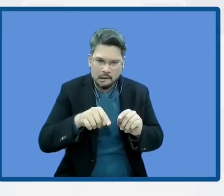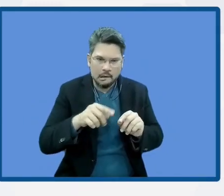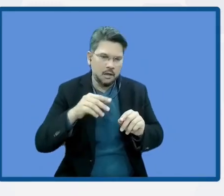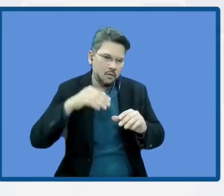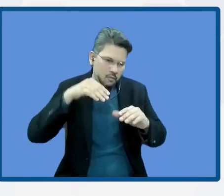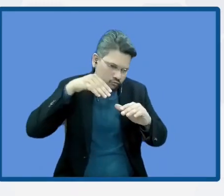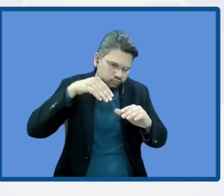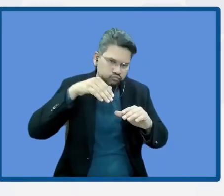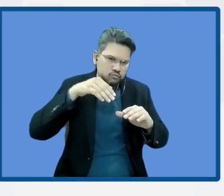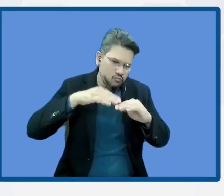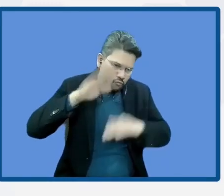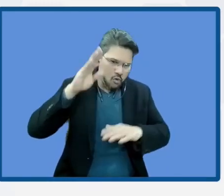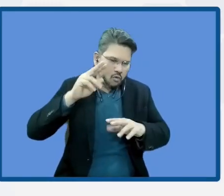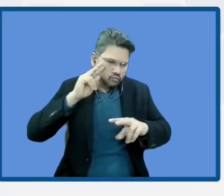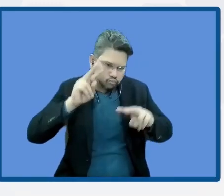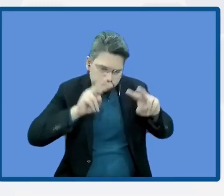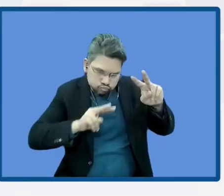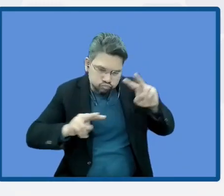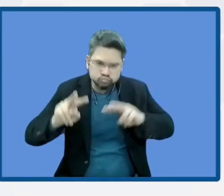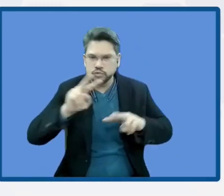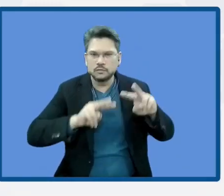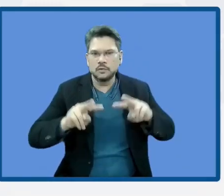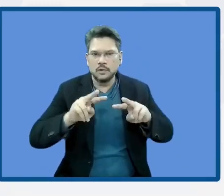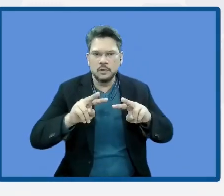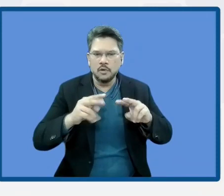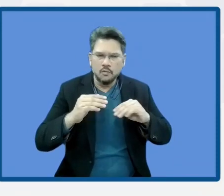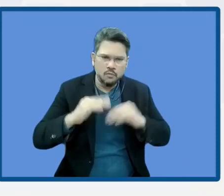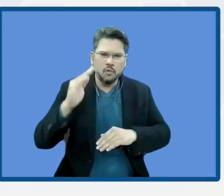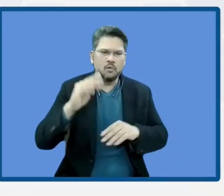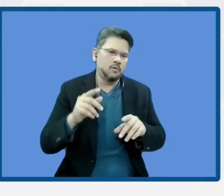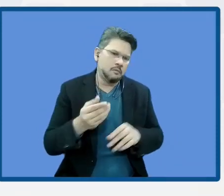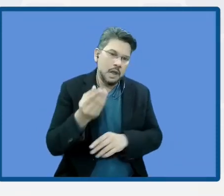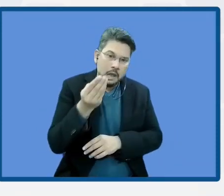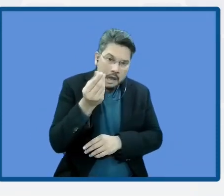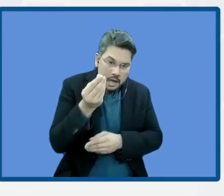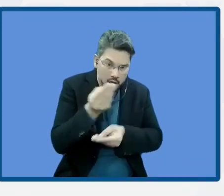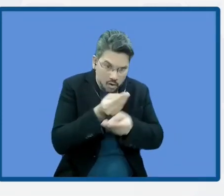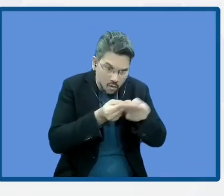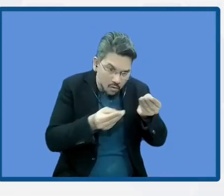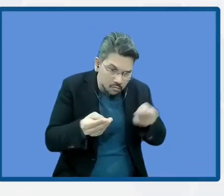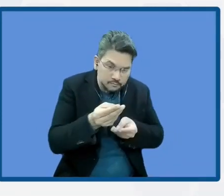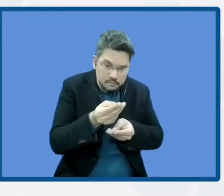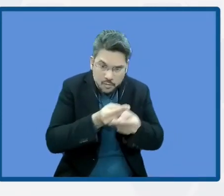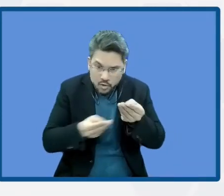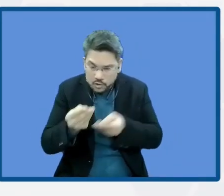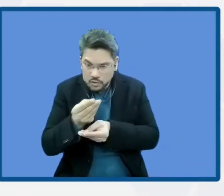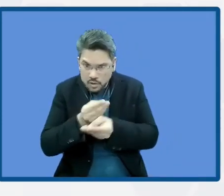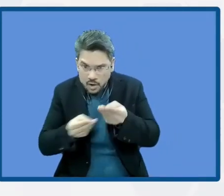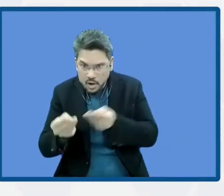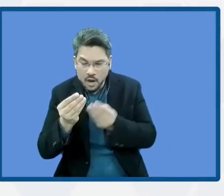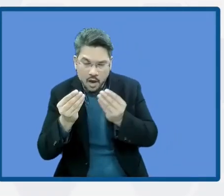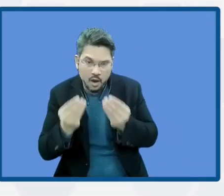thus the focus will be in incorporating the